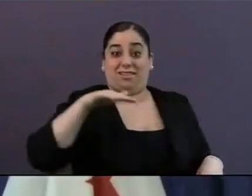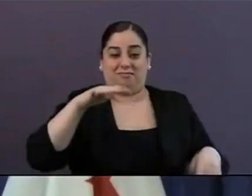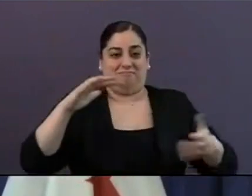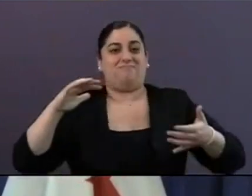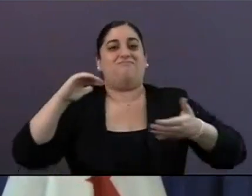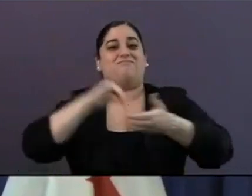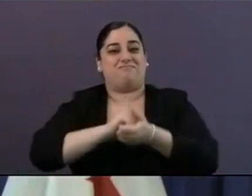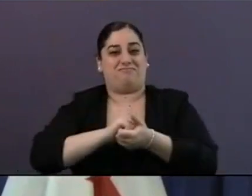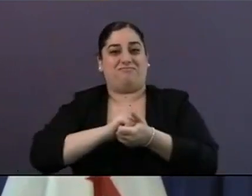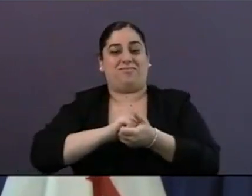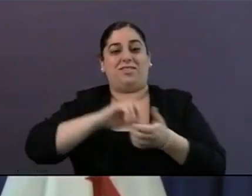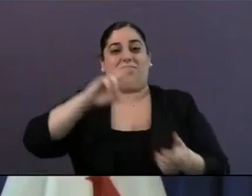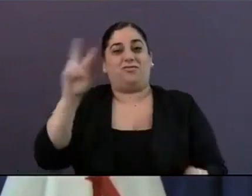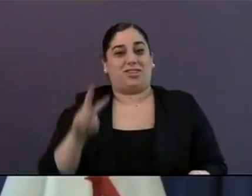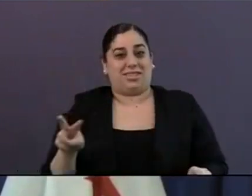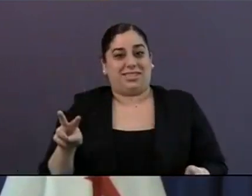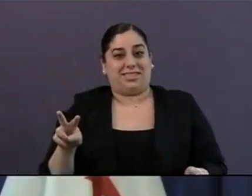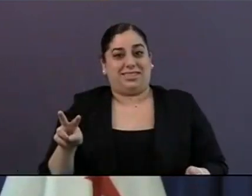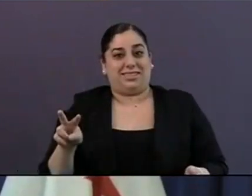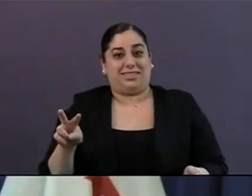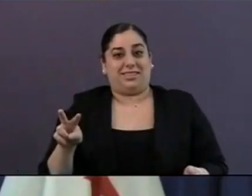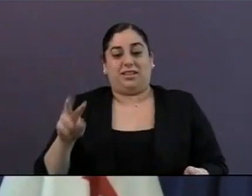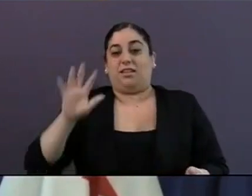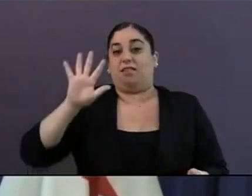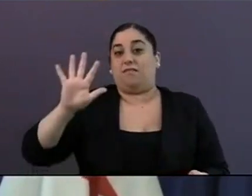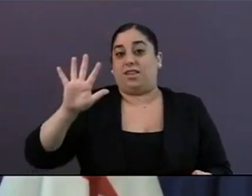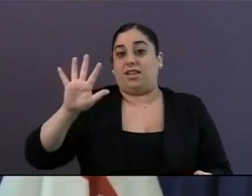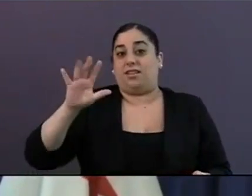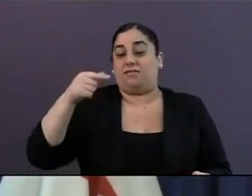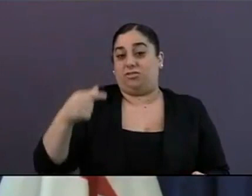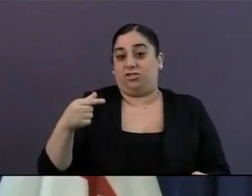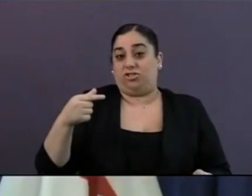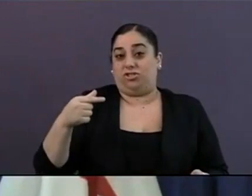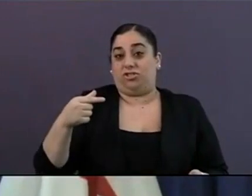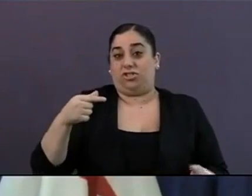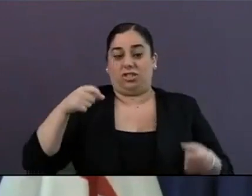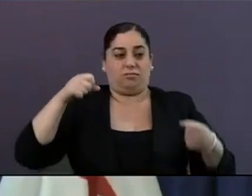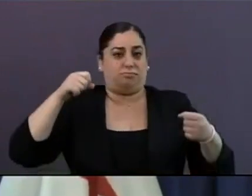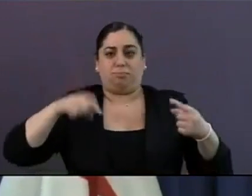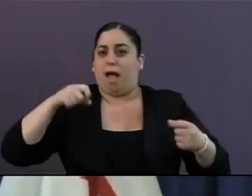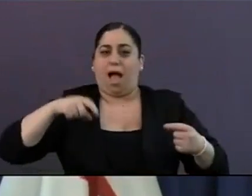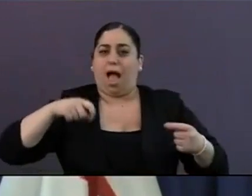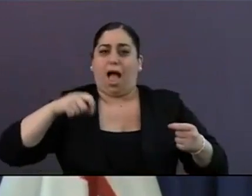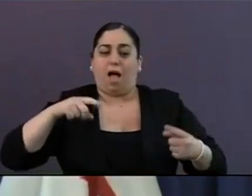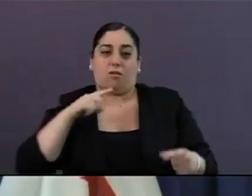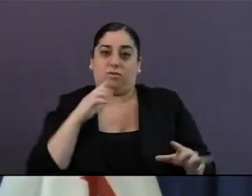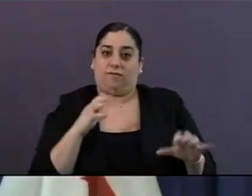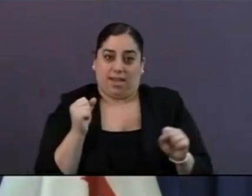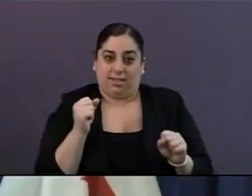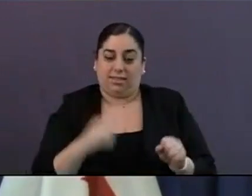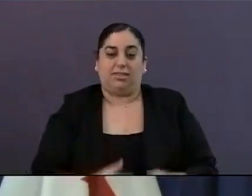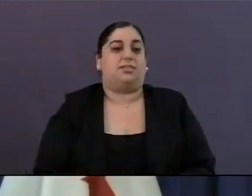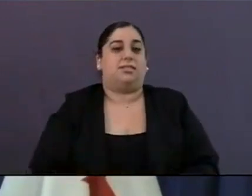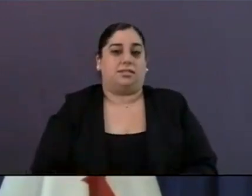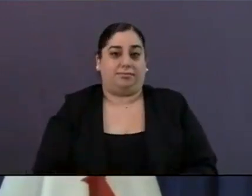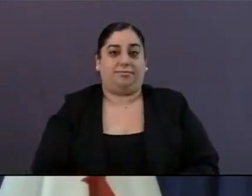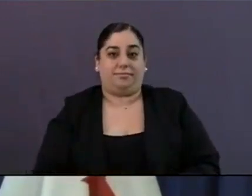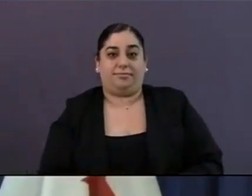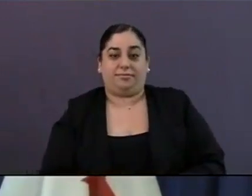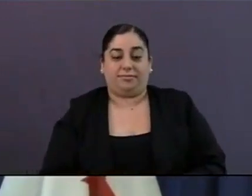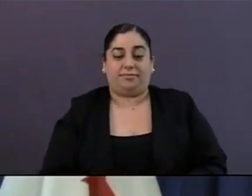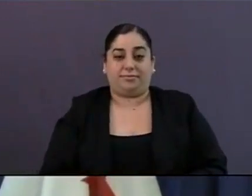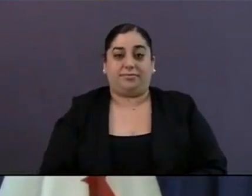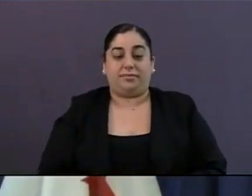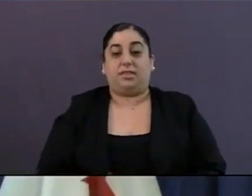5G ultra-wideband mobility service. Our launch of 5G marks an important milestone following the partnership that was formed between